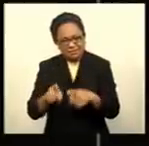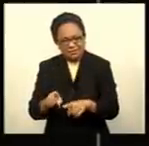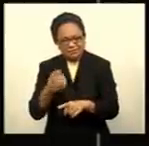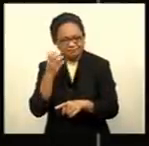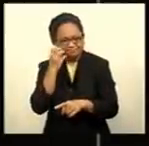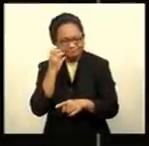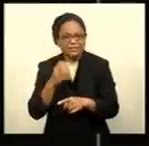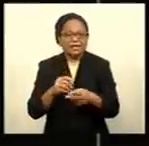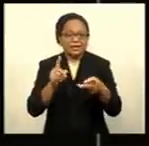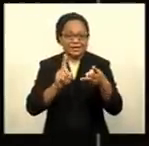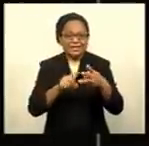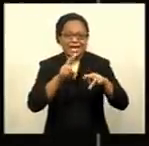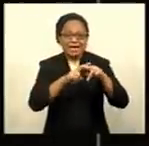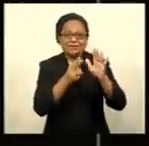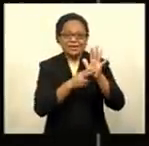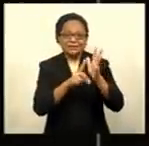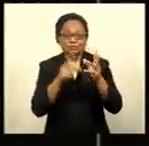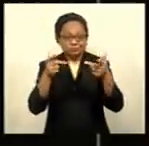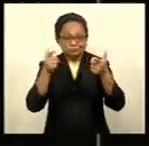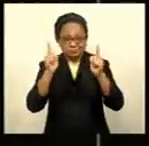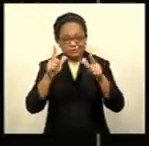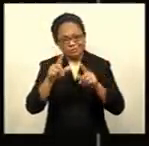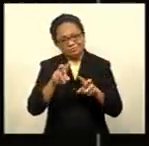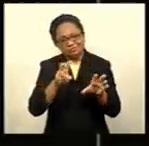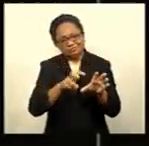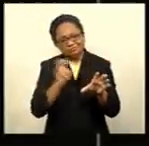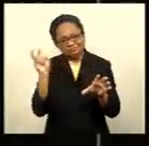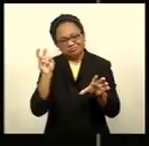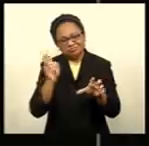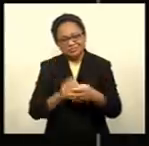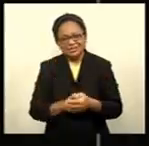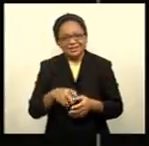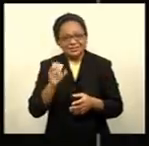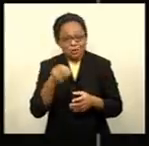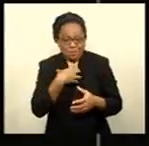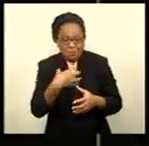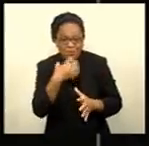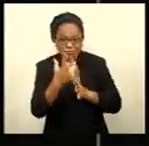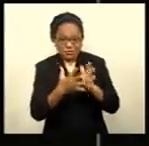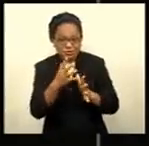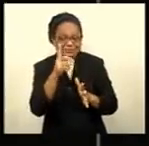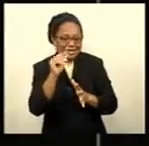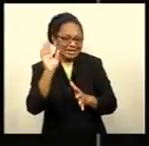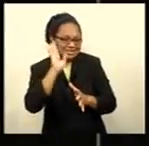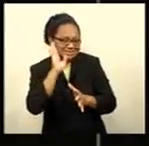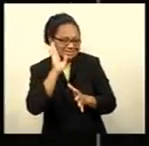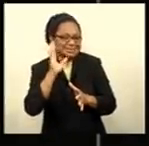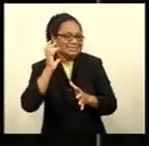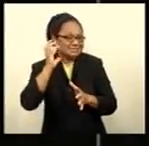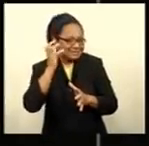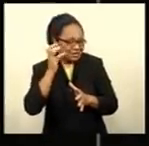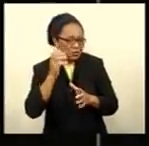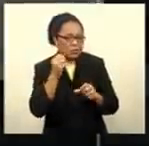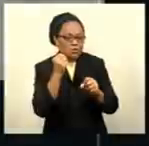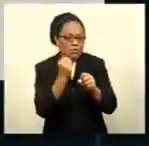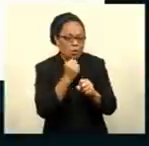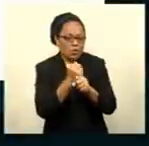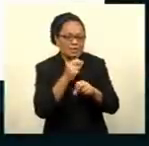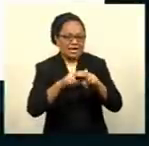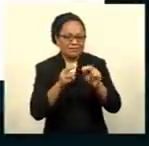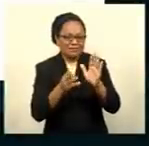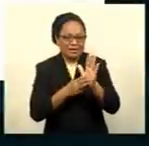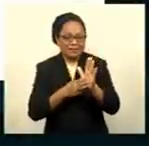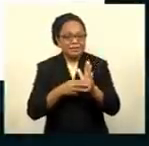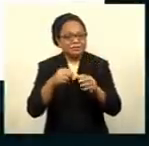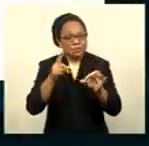FNU vice-chancellor resigns. For these stories and others, you can tune in daily to assist the radio station, GoldFM. To our poll question, this